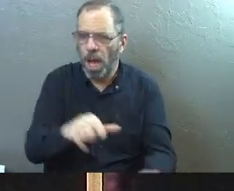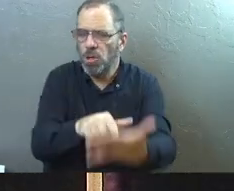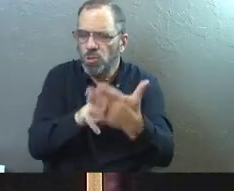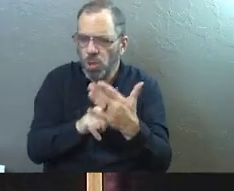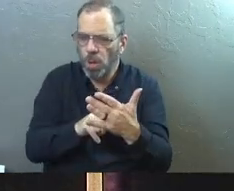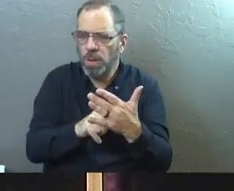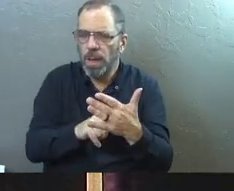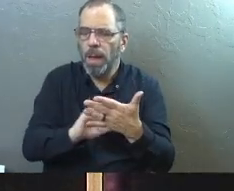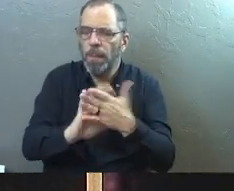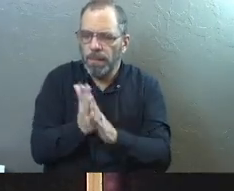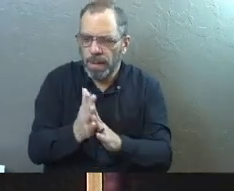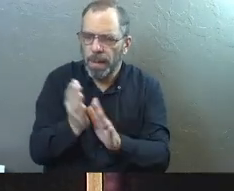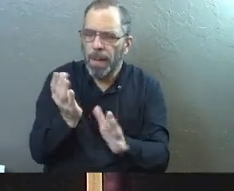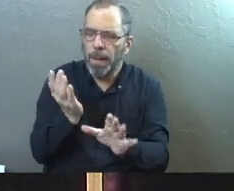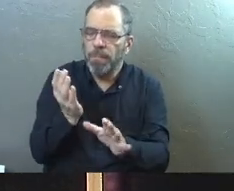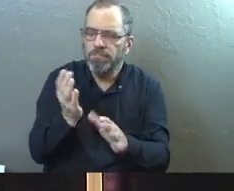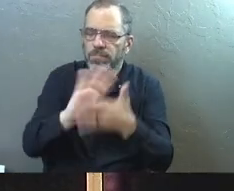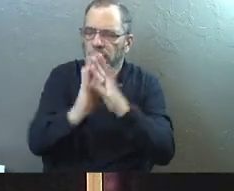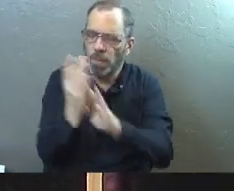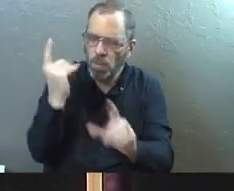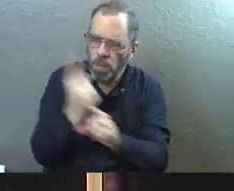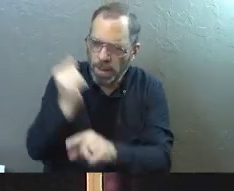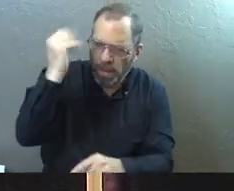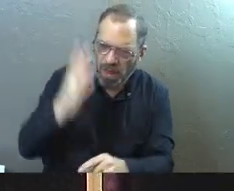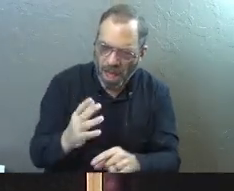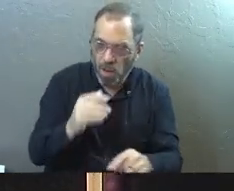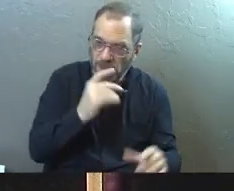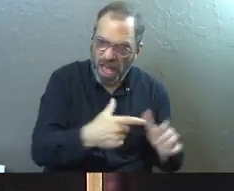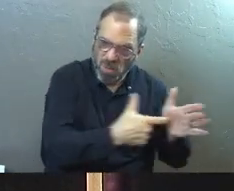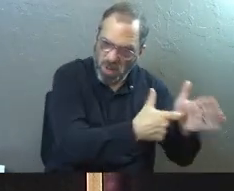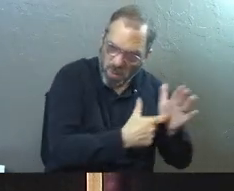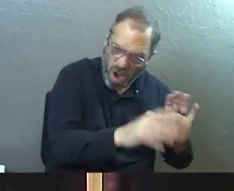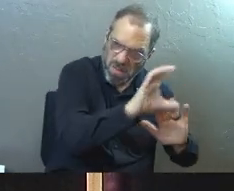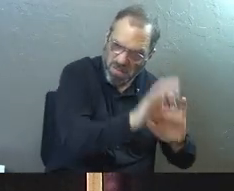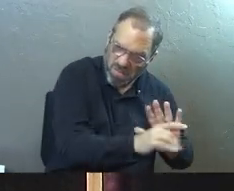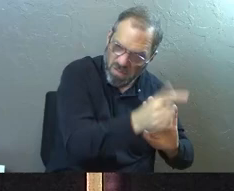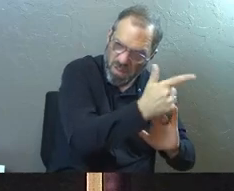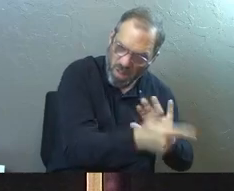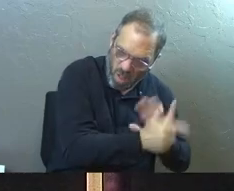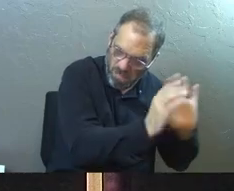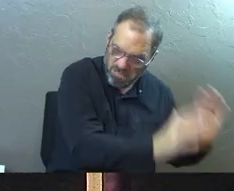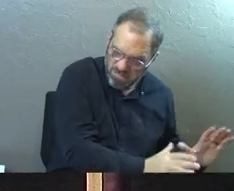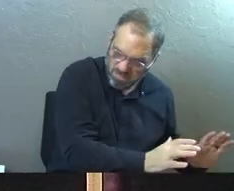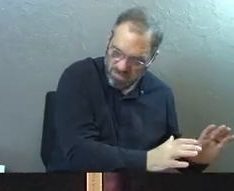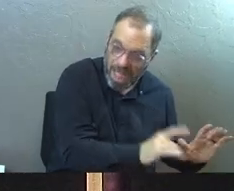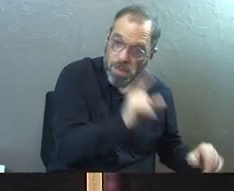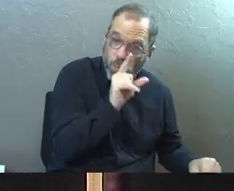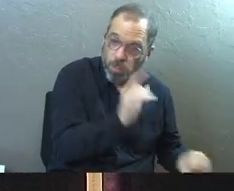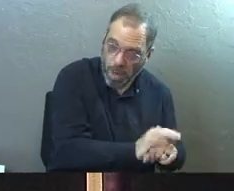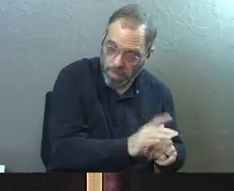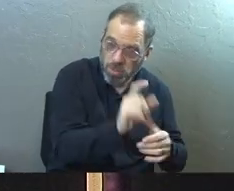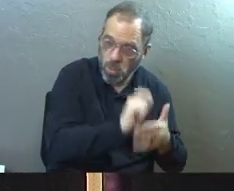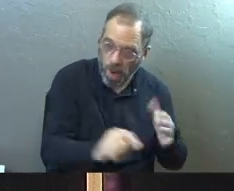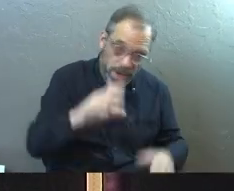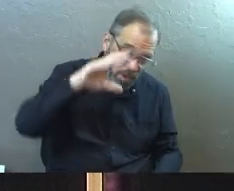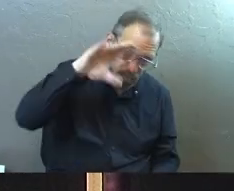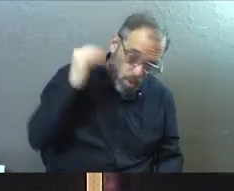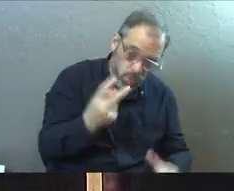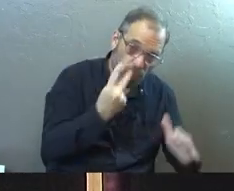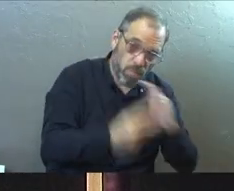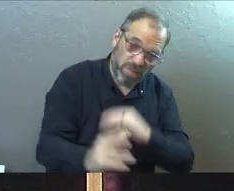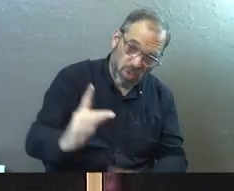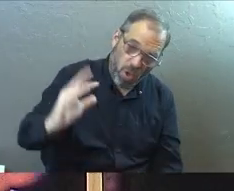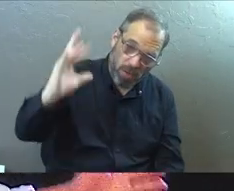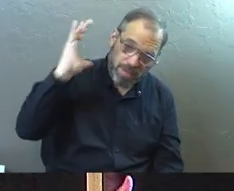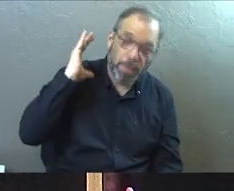a way to be made right with him without keeping the requirements of the law as was promised in the writings of Moses and the prophets